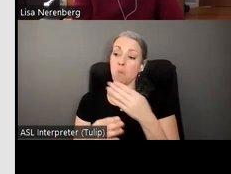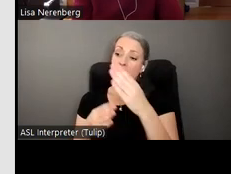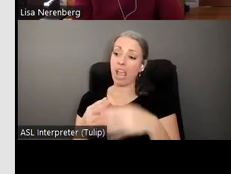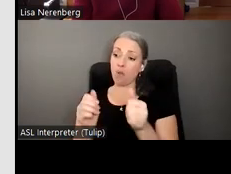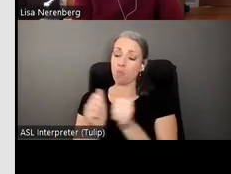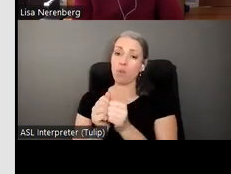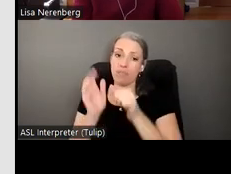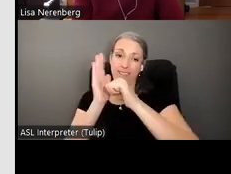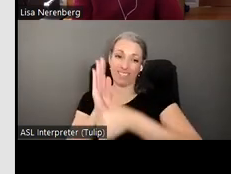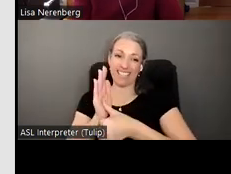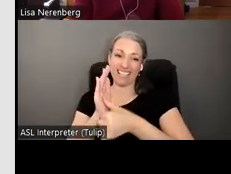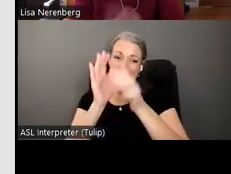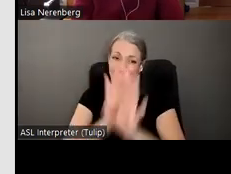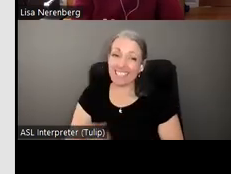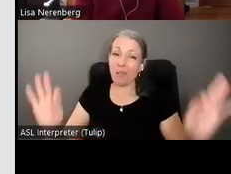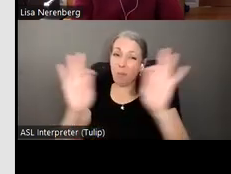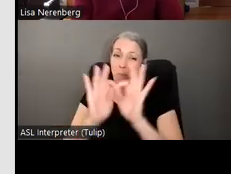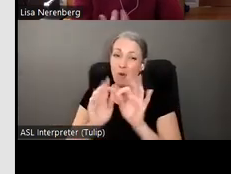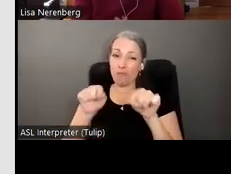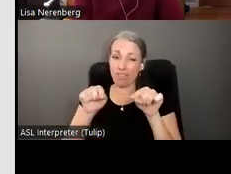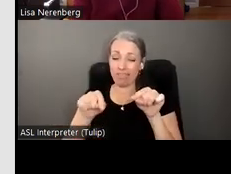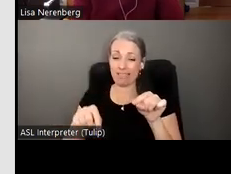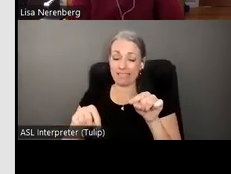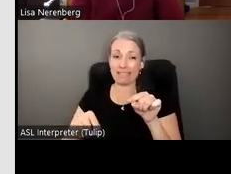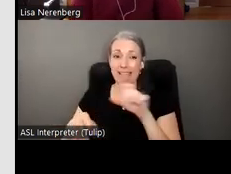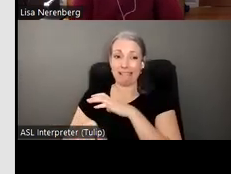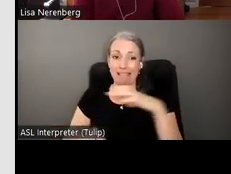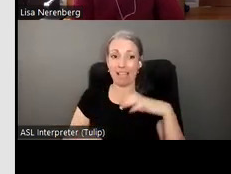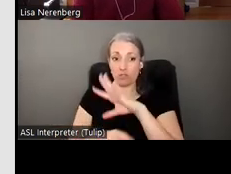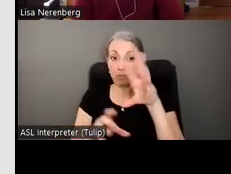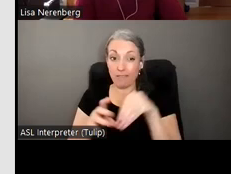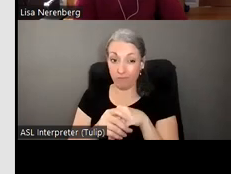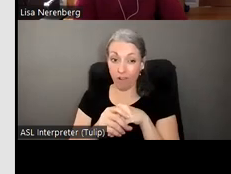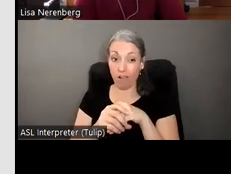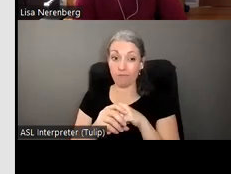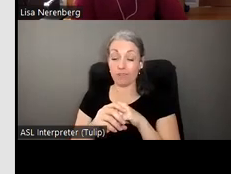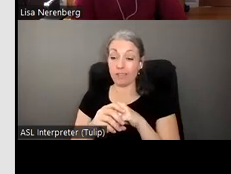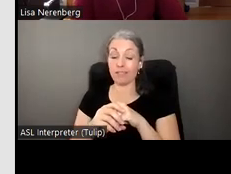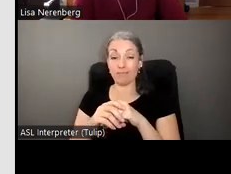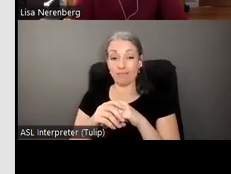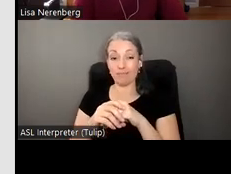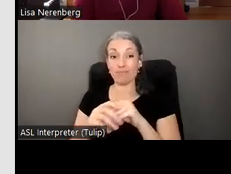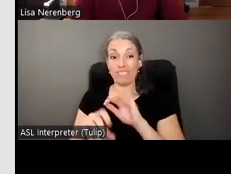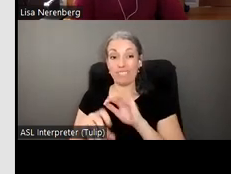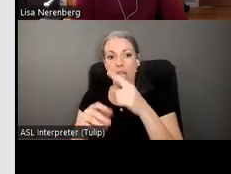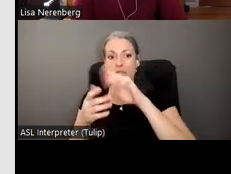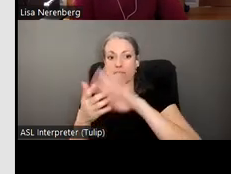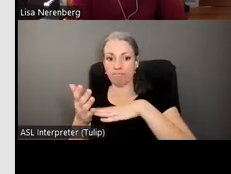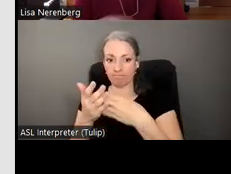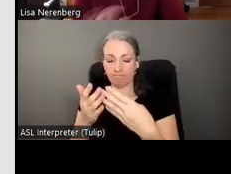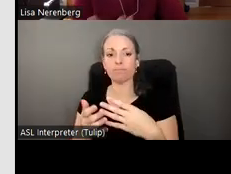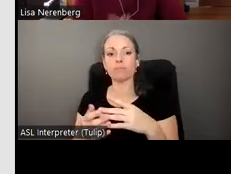how really important i think it is for this council to be involved in implementing the blueprint and in particular in